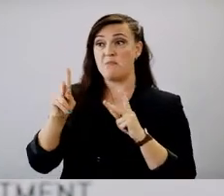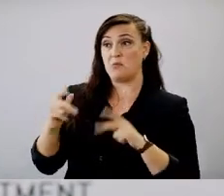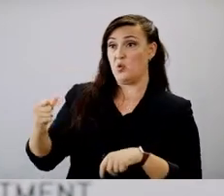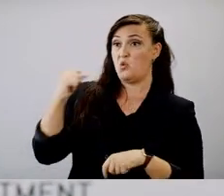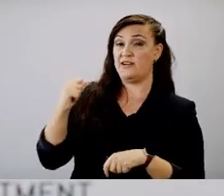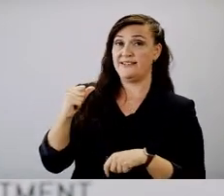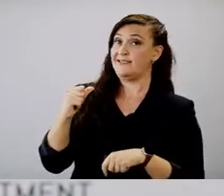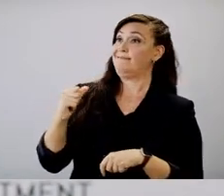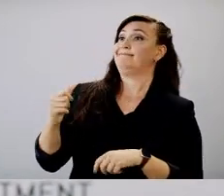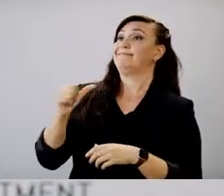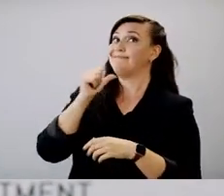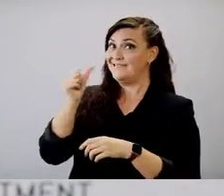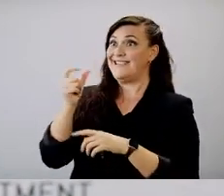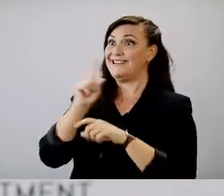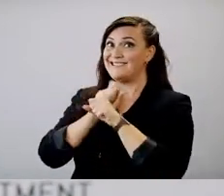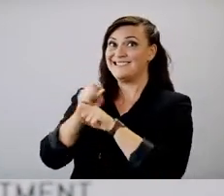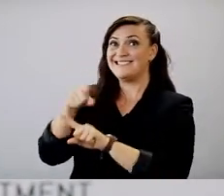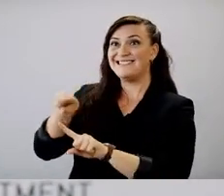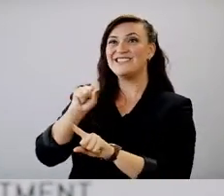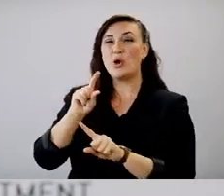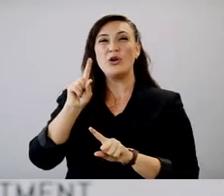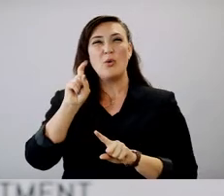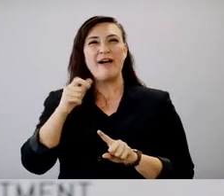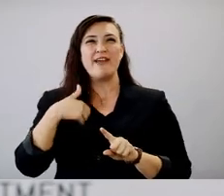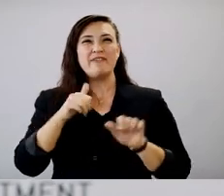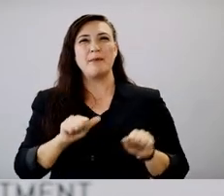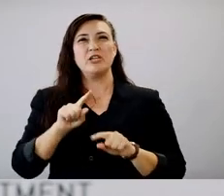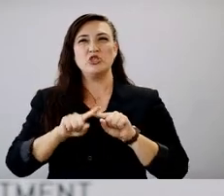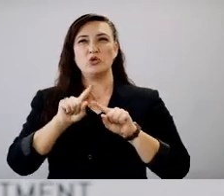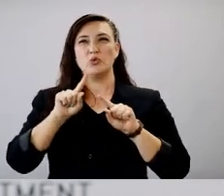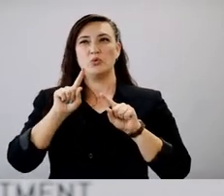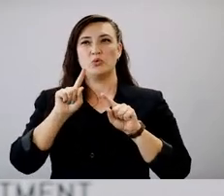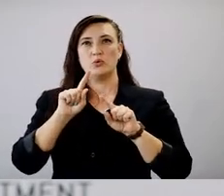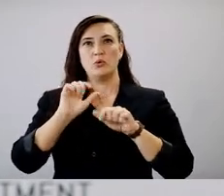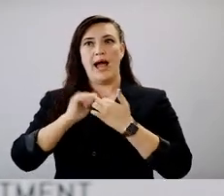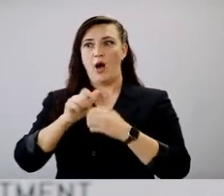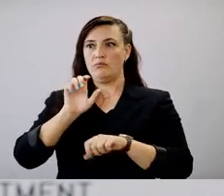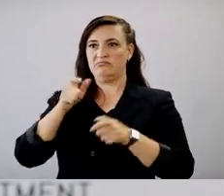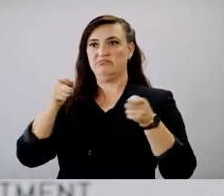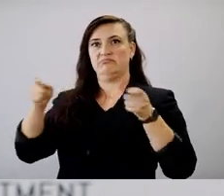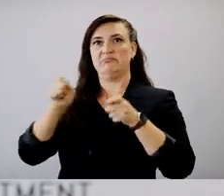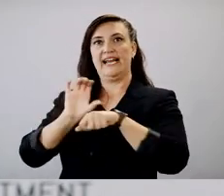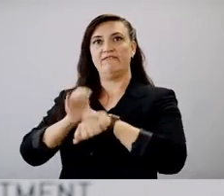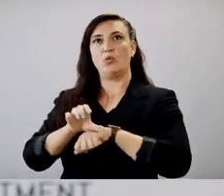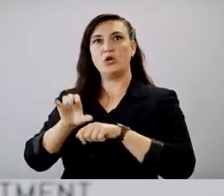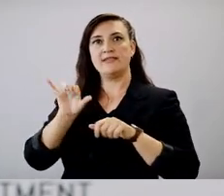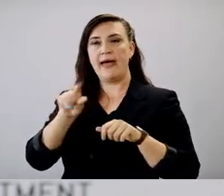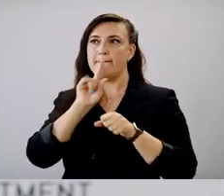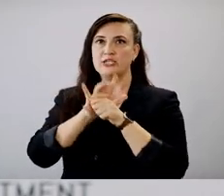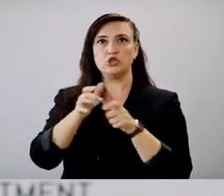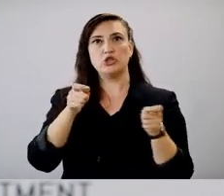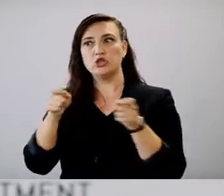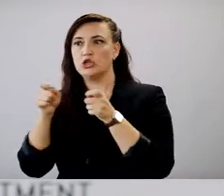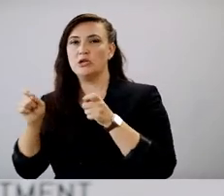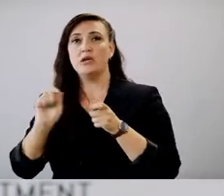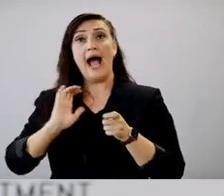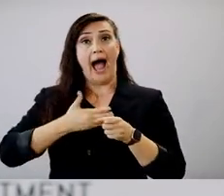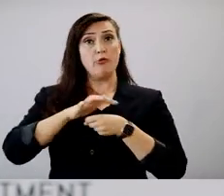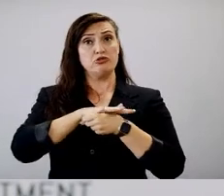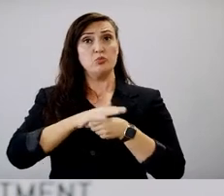didn't wear masks. And so, you know, you have to have the ability to be able to enforce that, which we did in the, in our